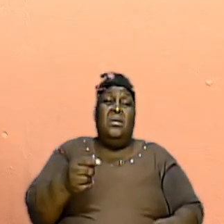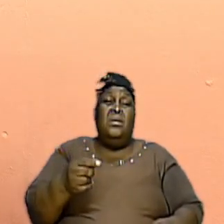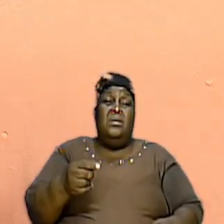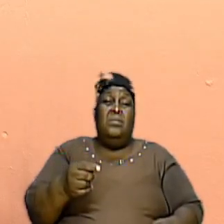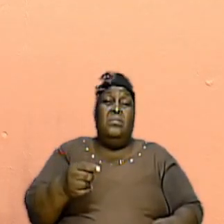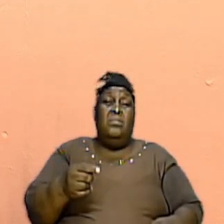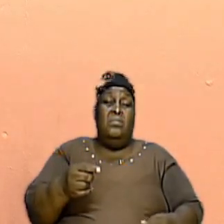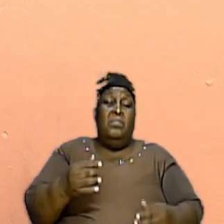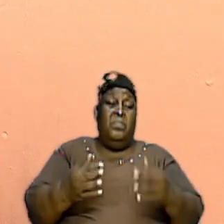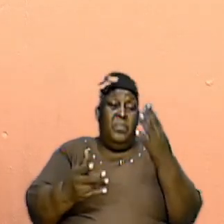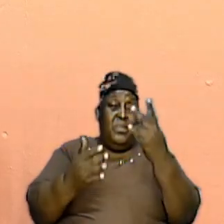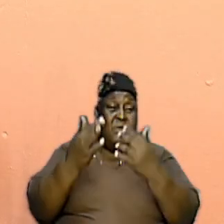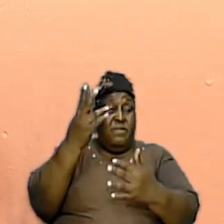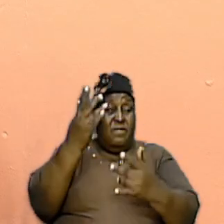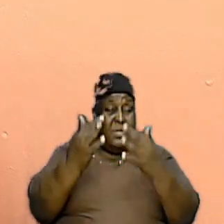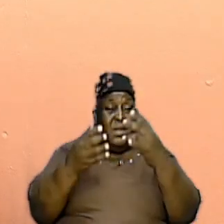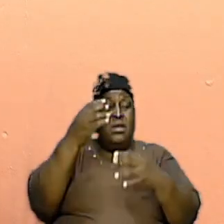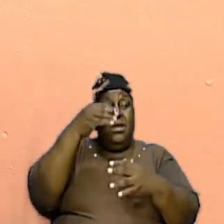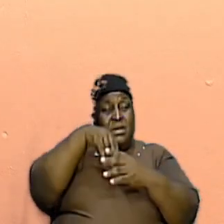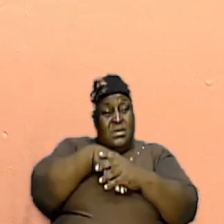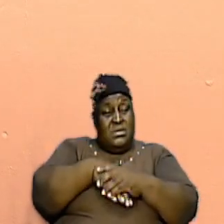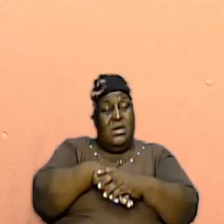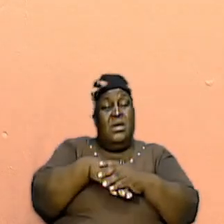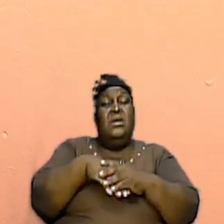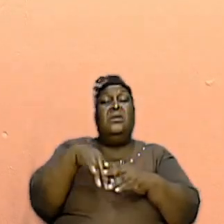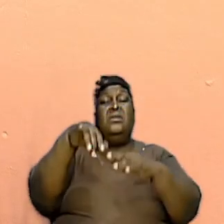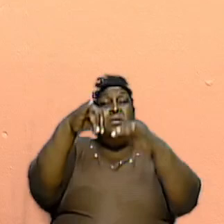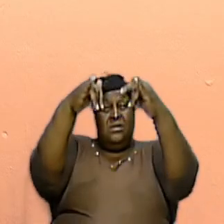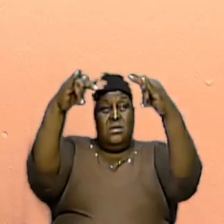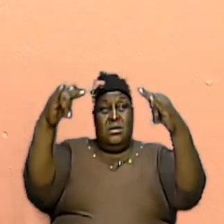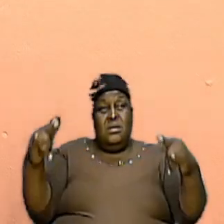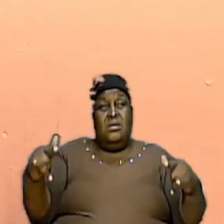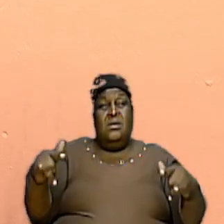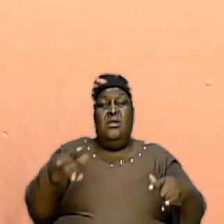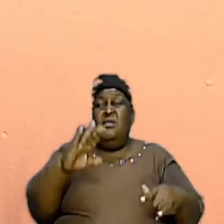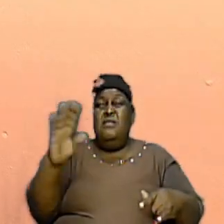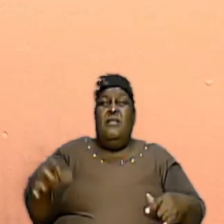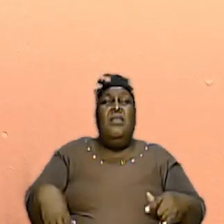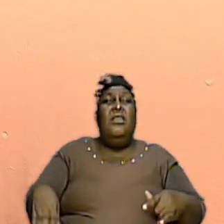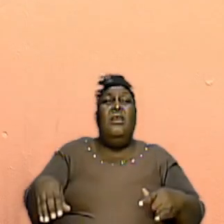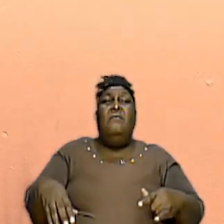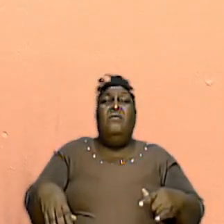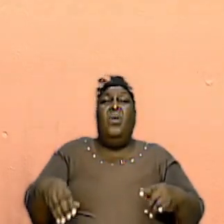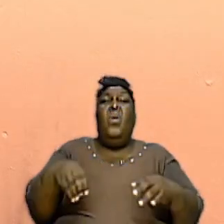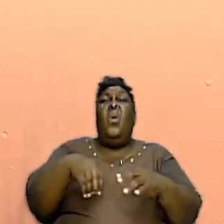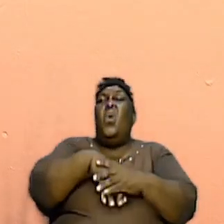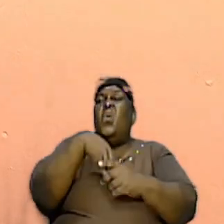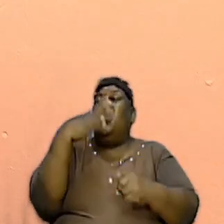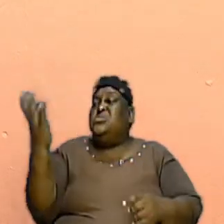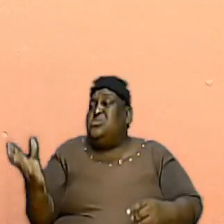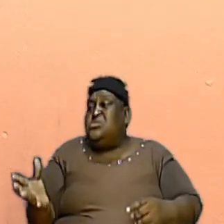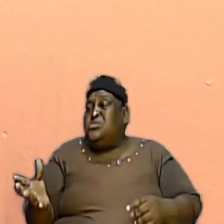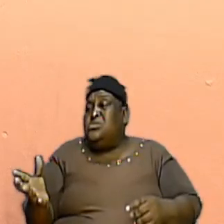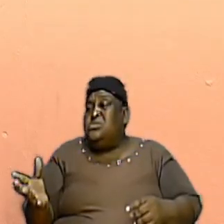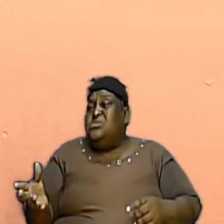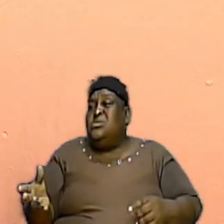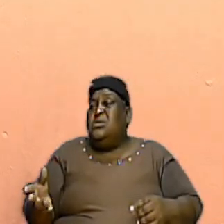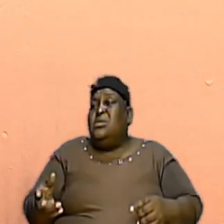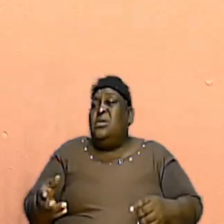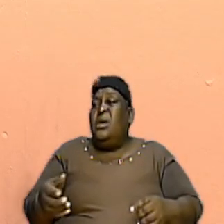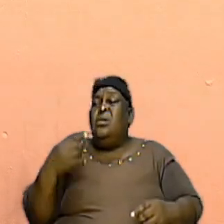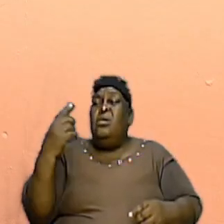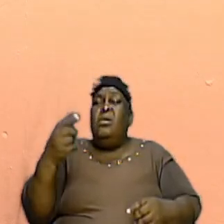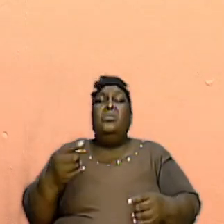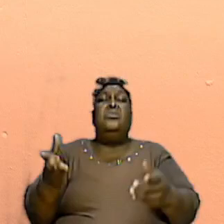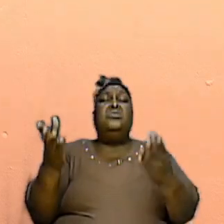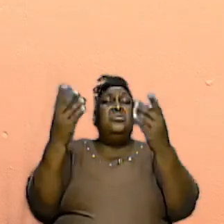fire that is inside of the tent to never go out, and it must always come from the fire